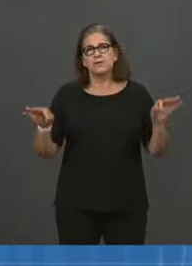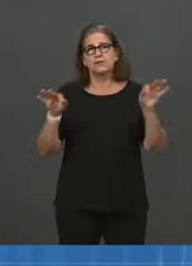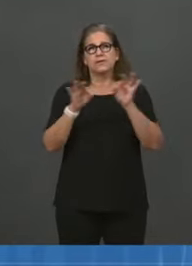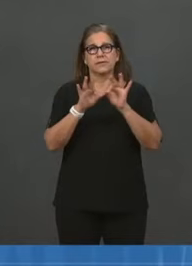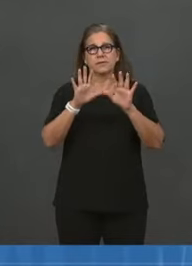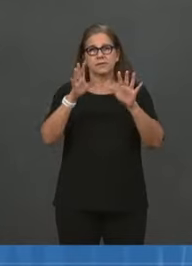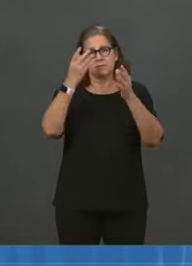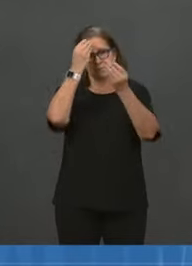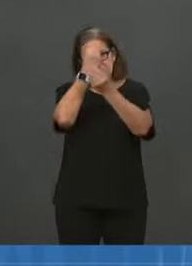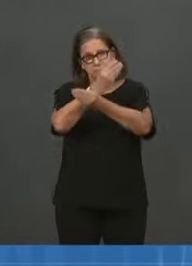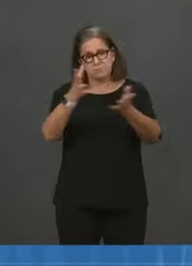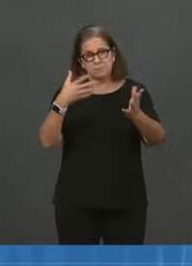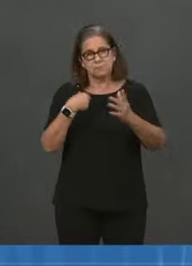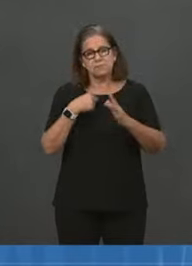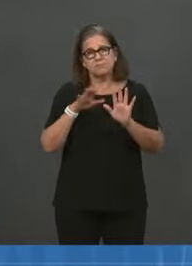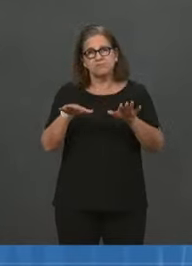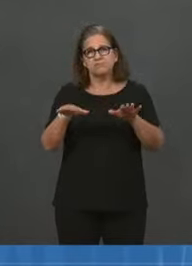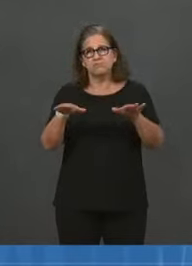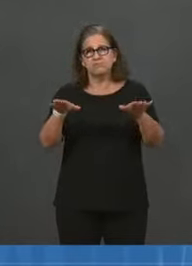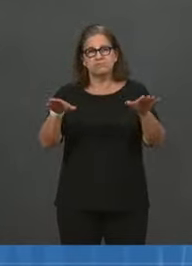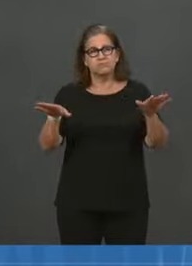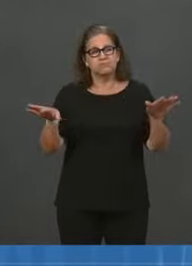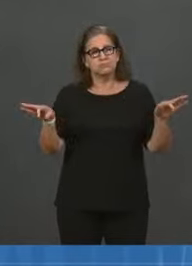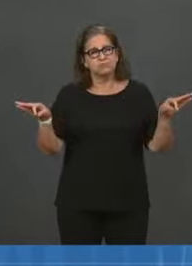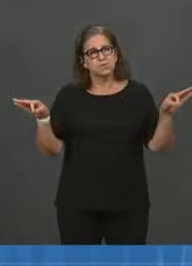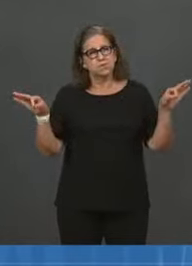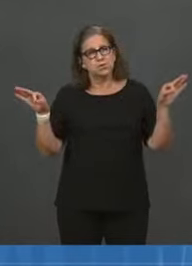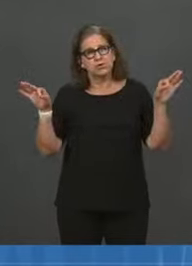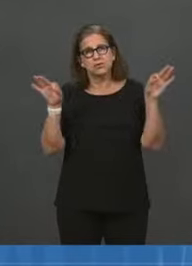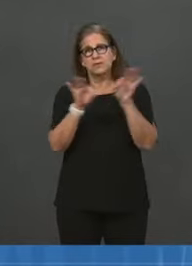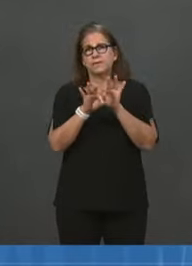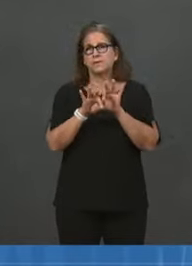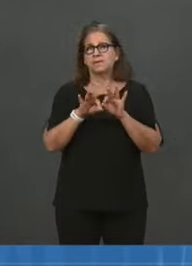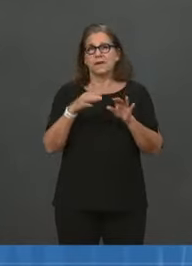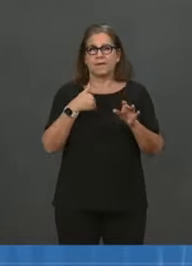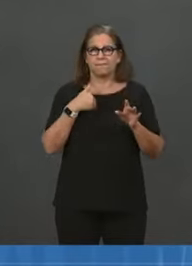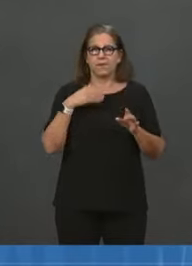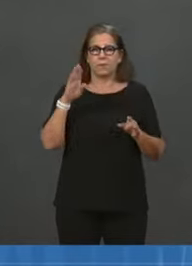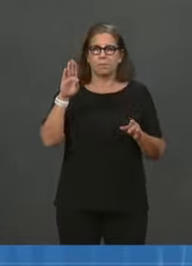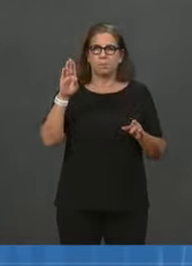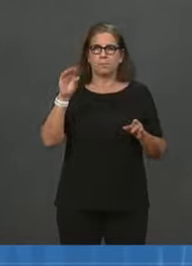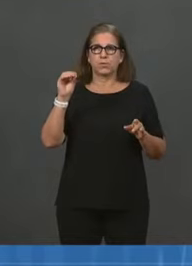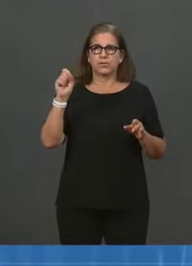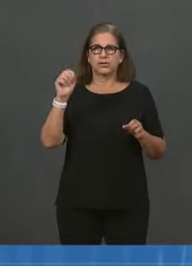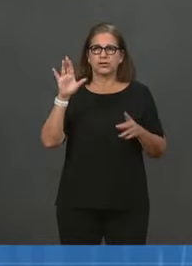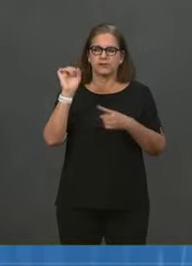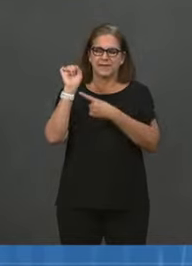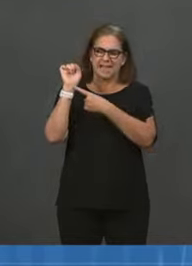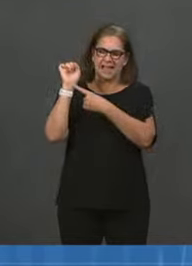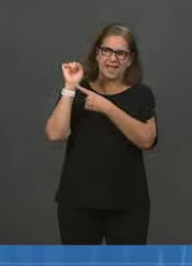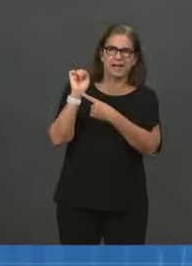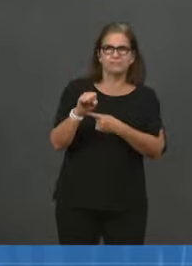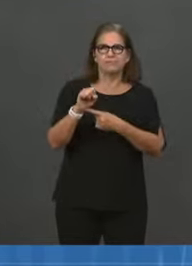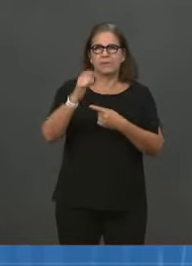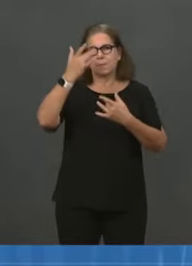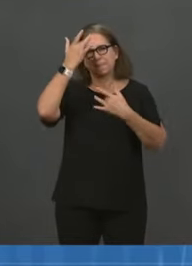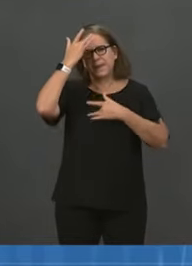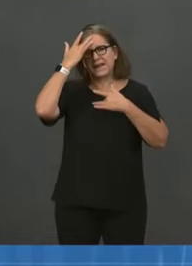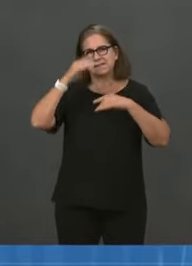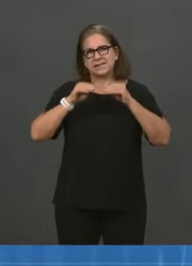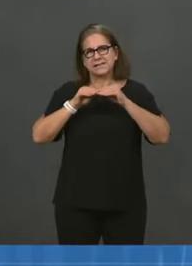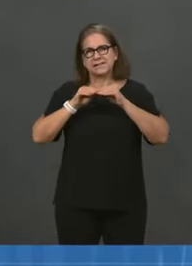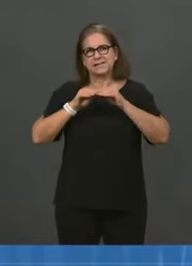move us further along on our path out of this pandemic. With that, let's open it up for questions. Kevin.